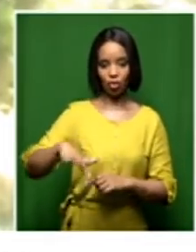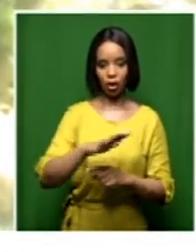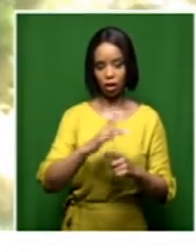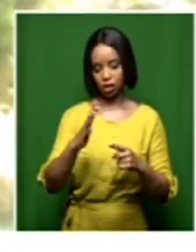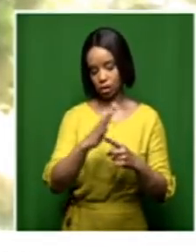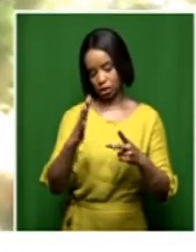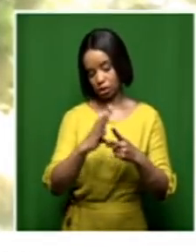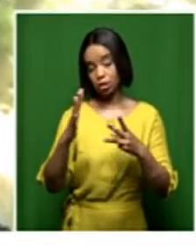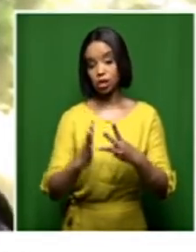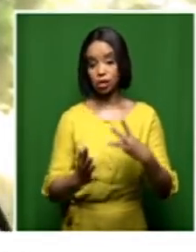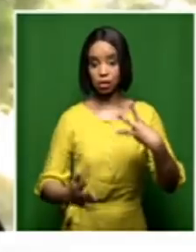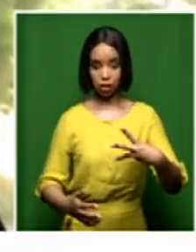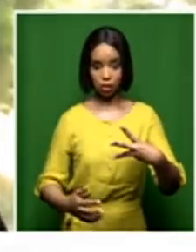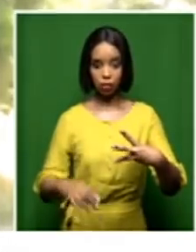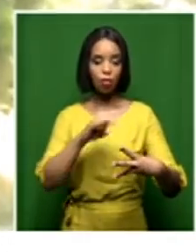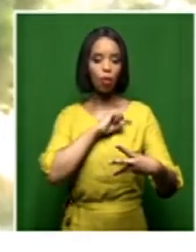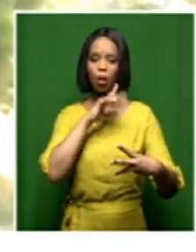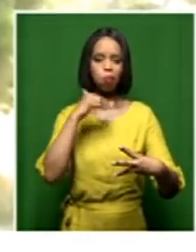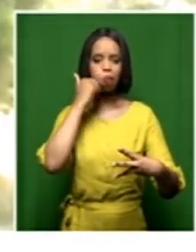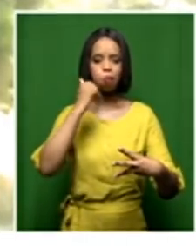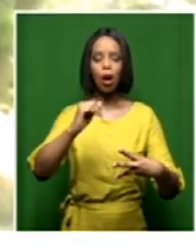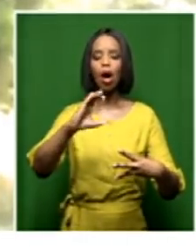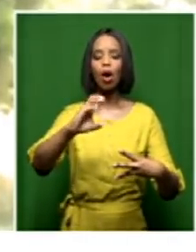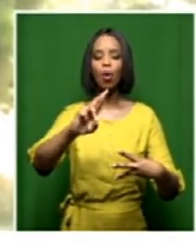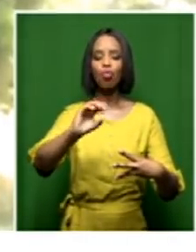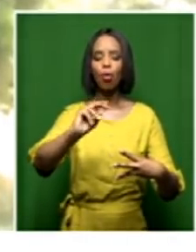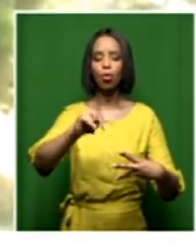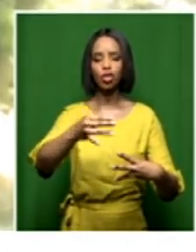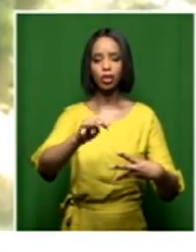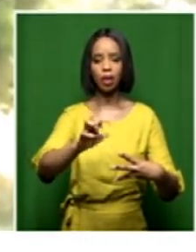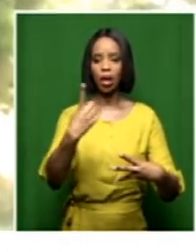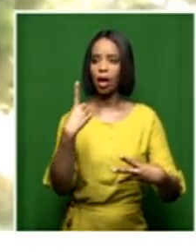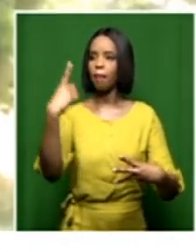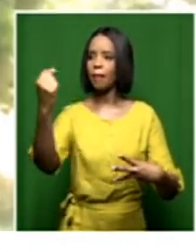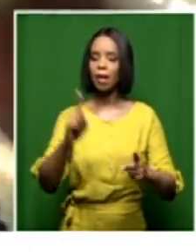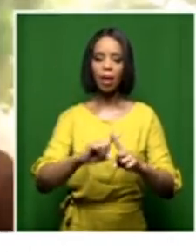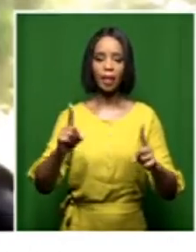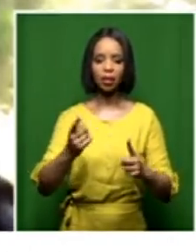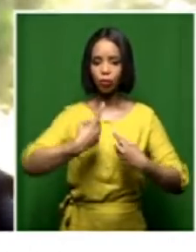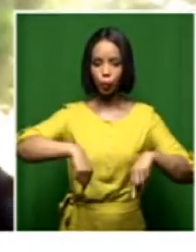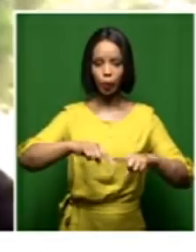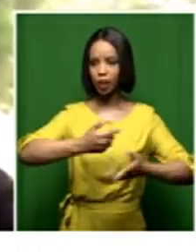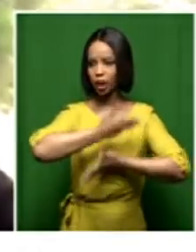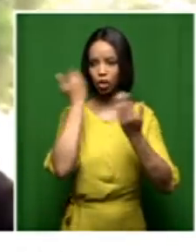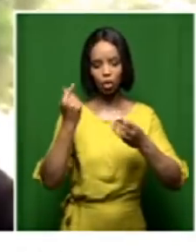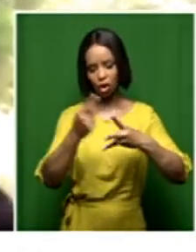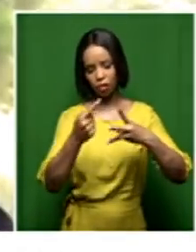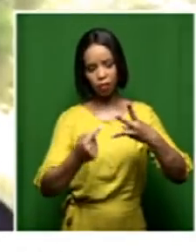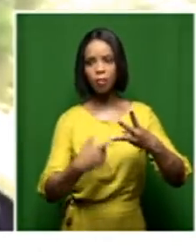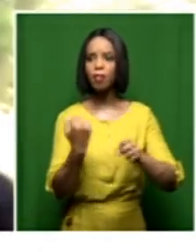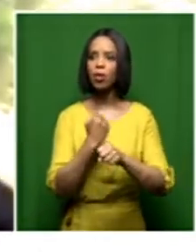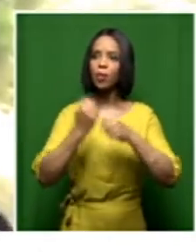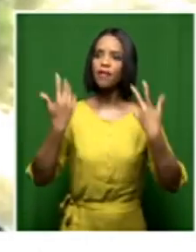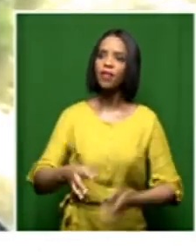without us knowing what is the progress. Because if there's got to be a transition, we've got to build from something.